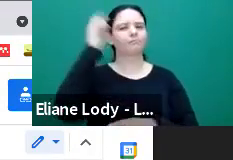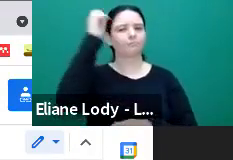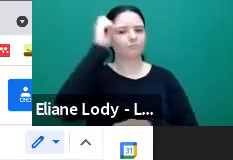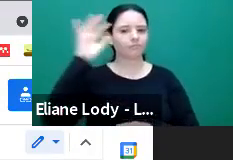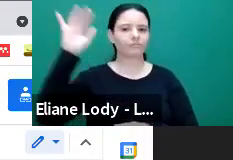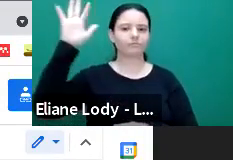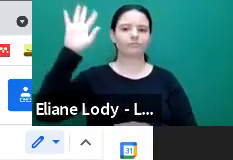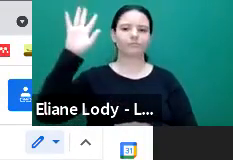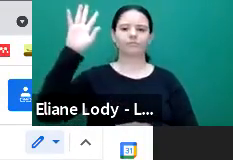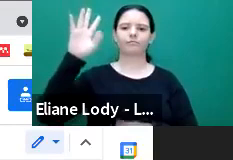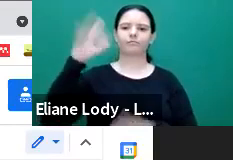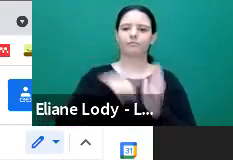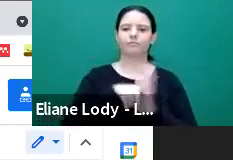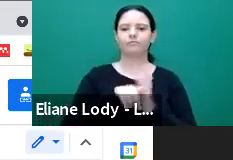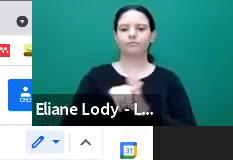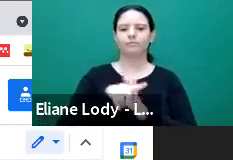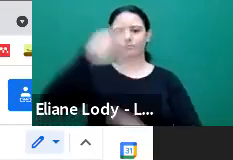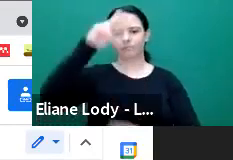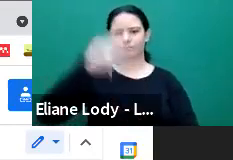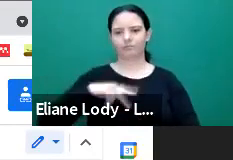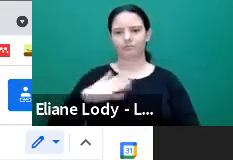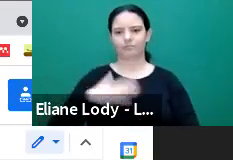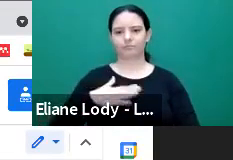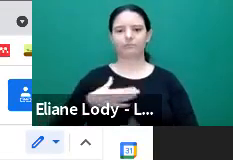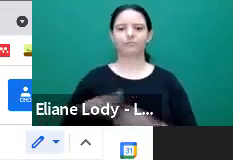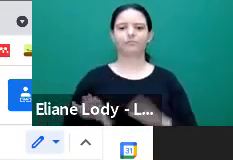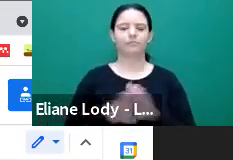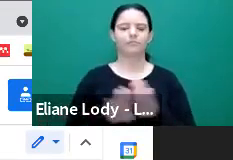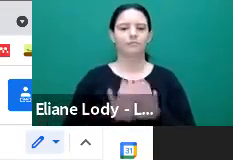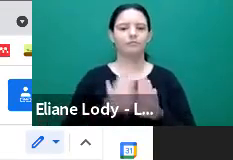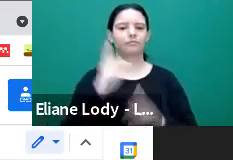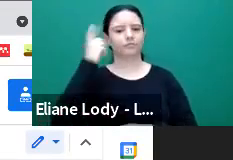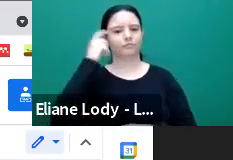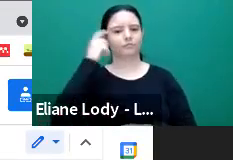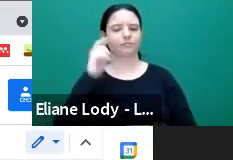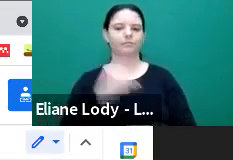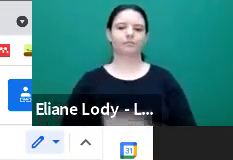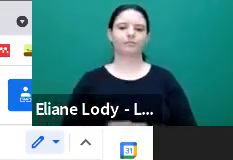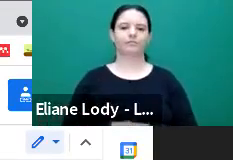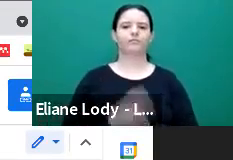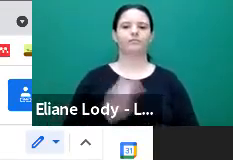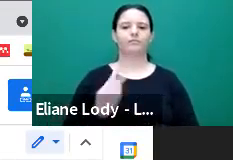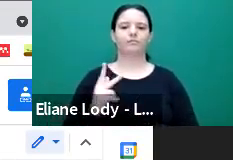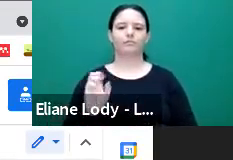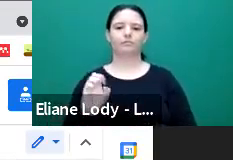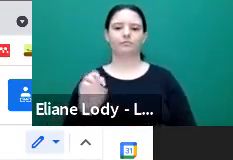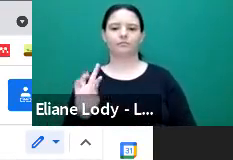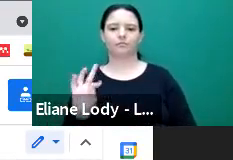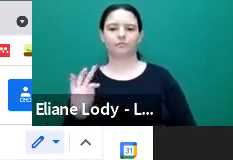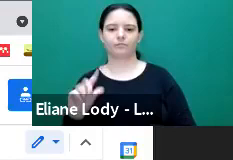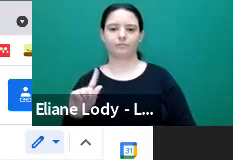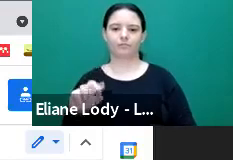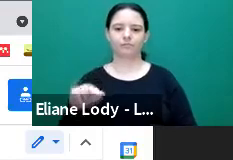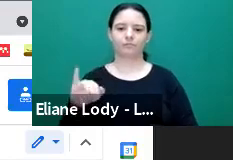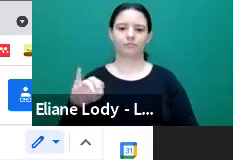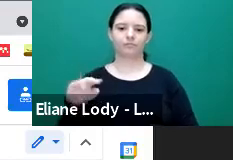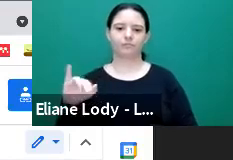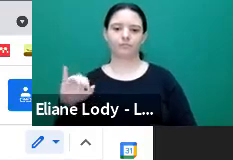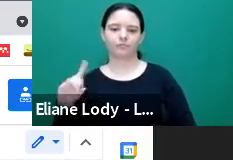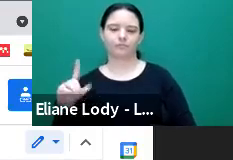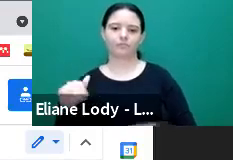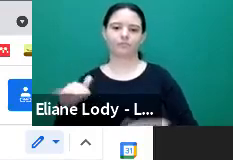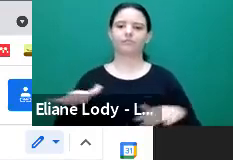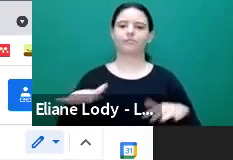this heterogeneity and movement that we have in this transliteracy's perspective.